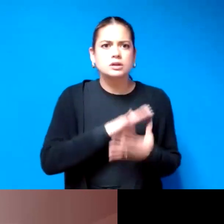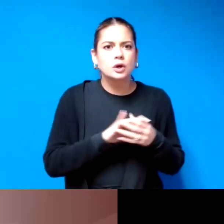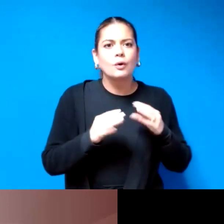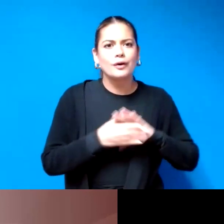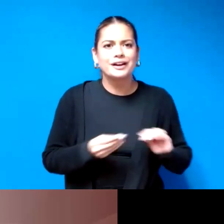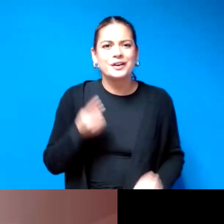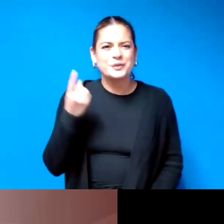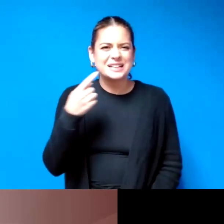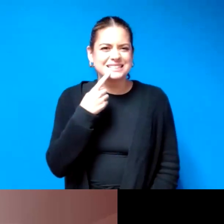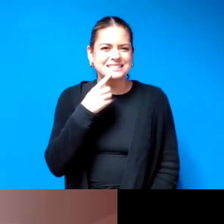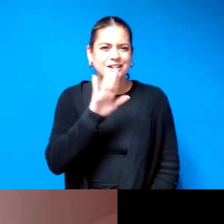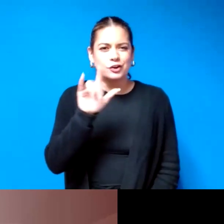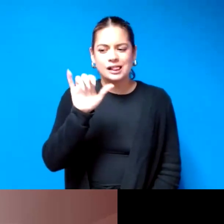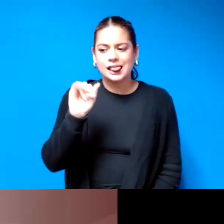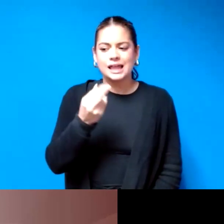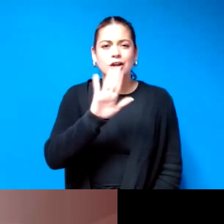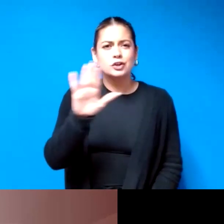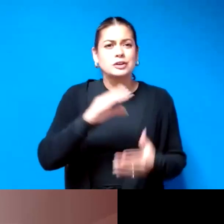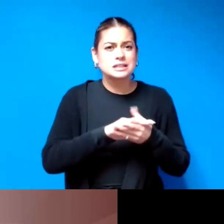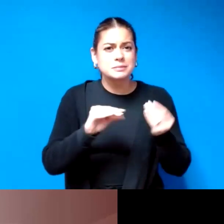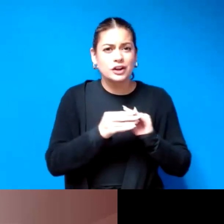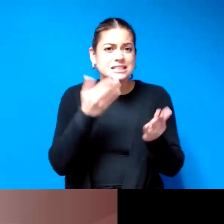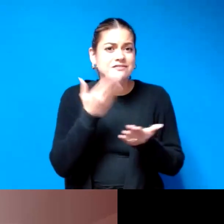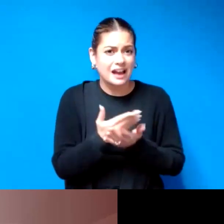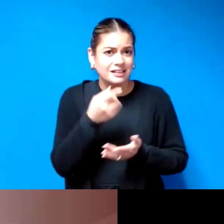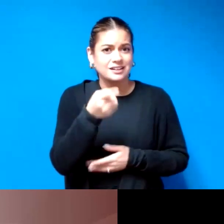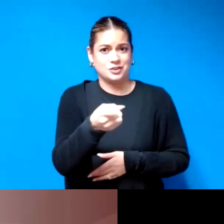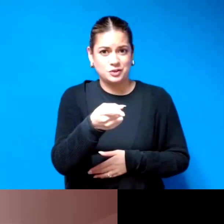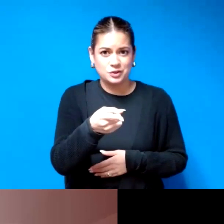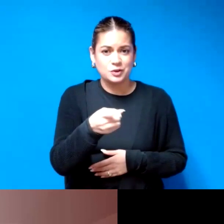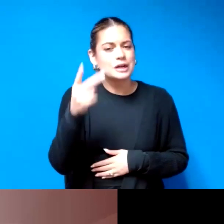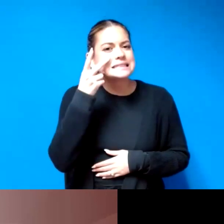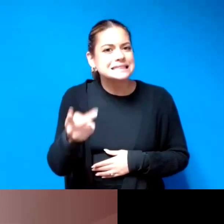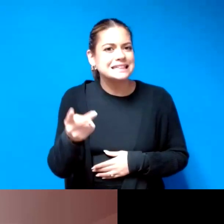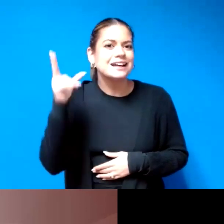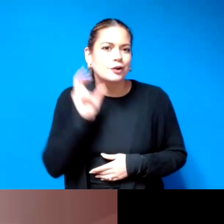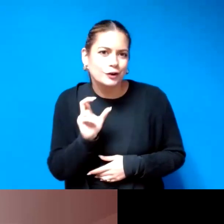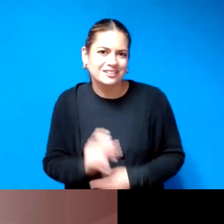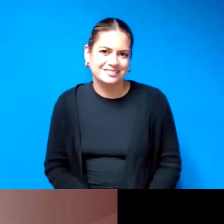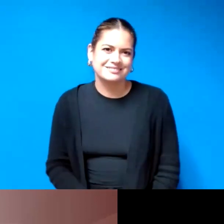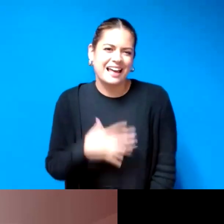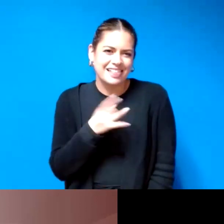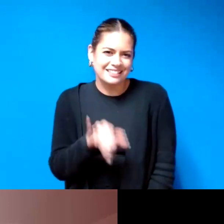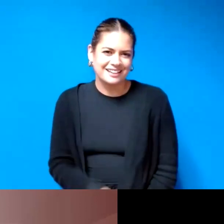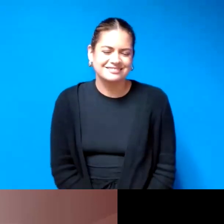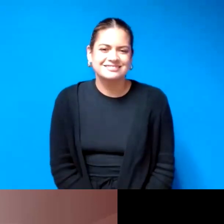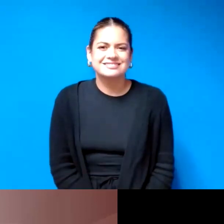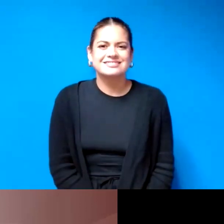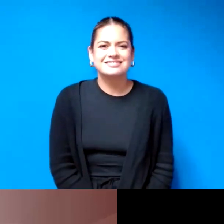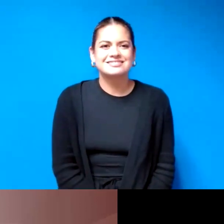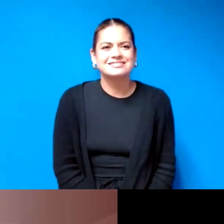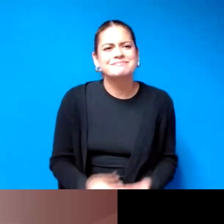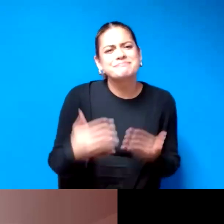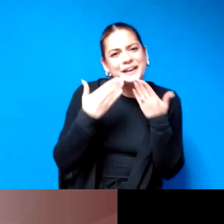like one in particular says leah your experience is valid and you are so absolutely seen and heard i like that all